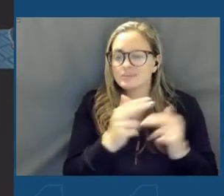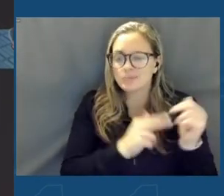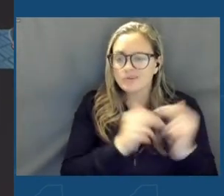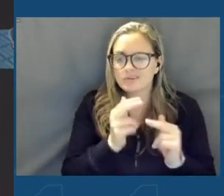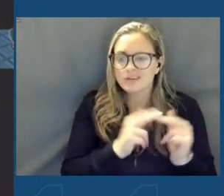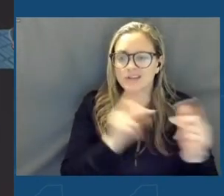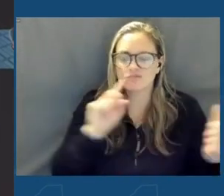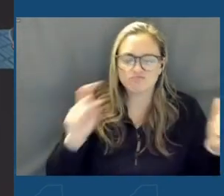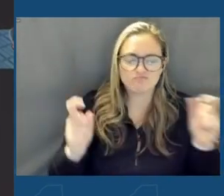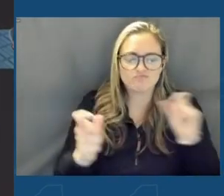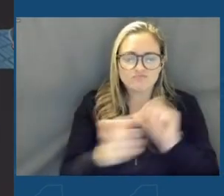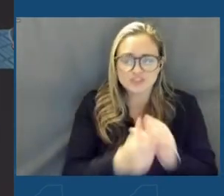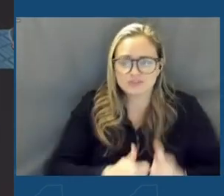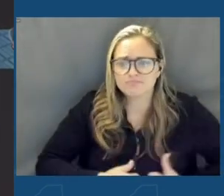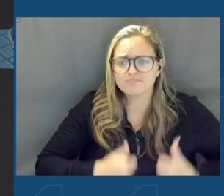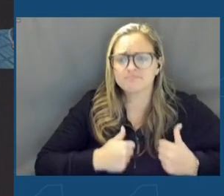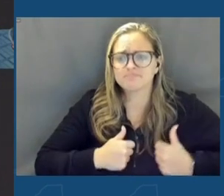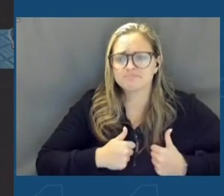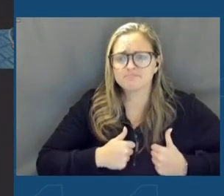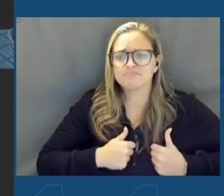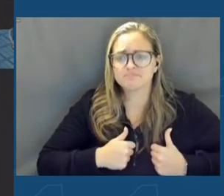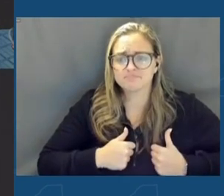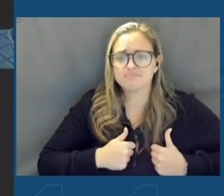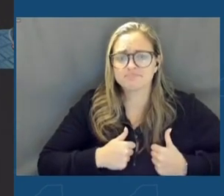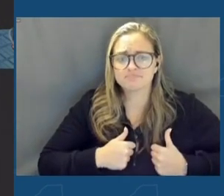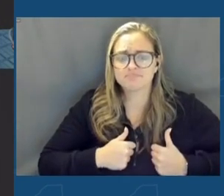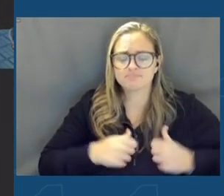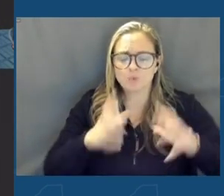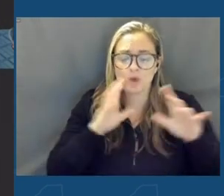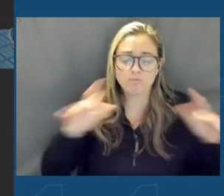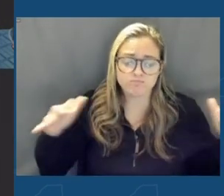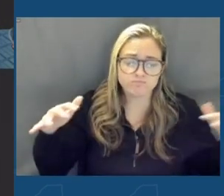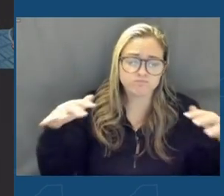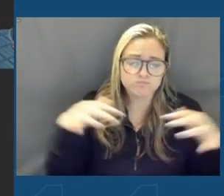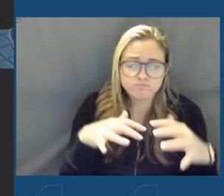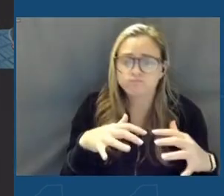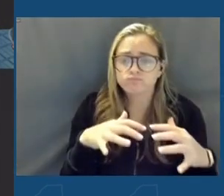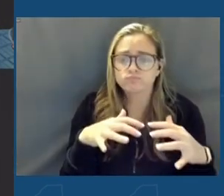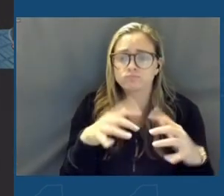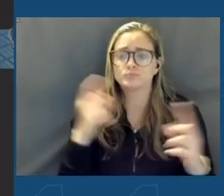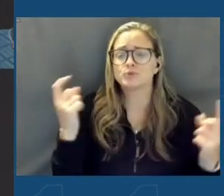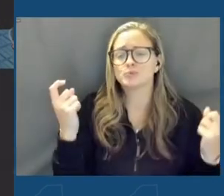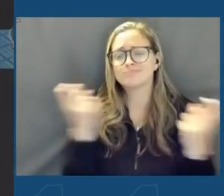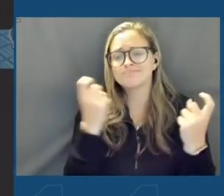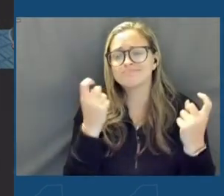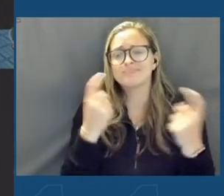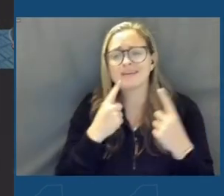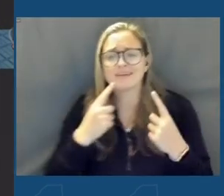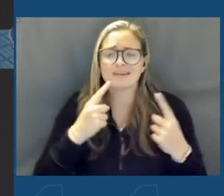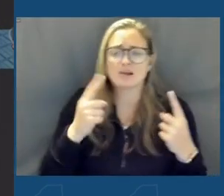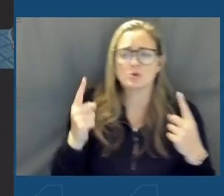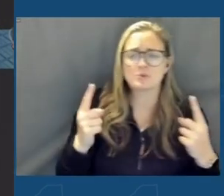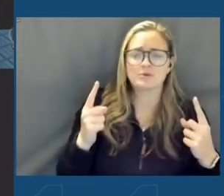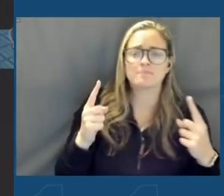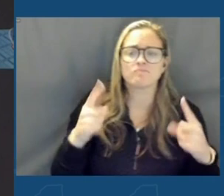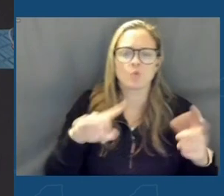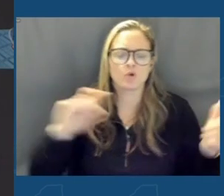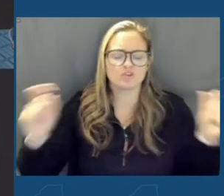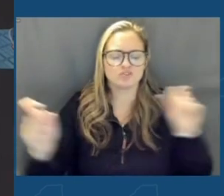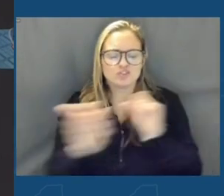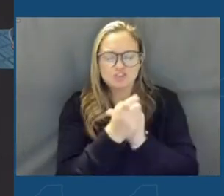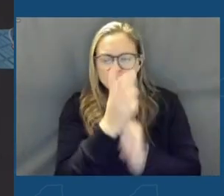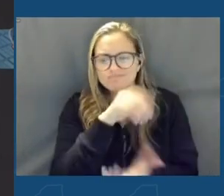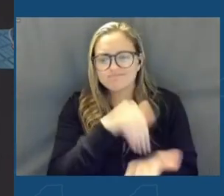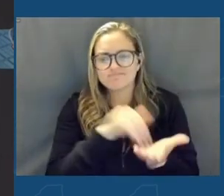lives. And we come together today in this building to celebrate an announcement that no doubt will transform central New York.